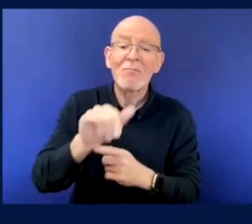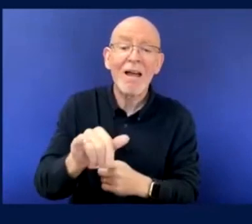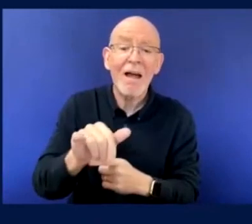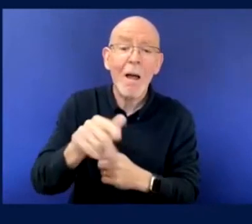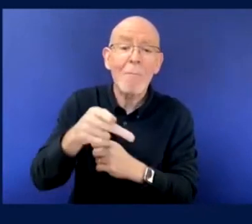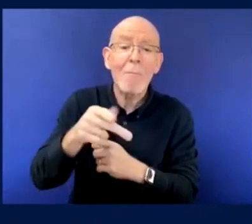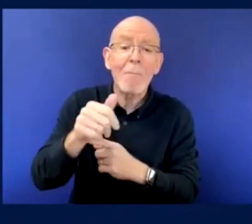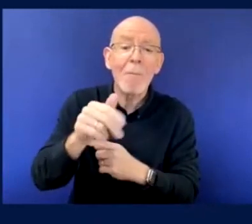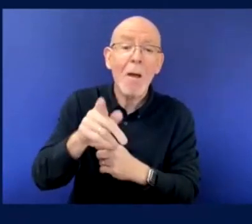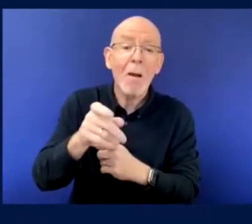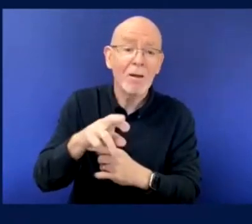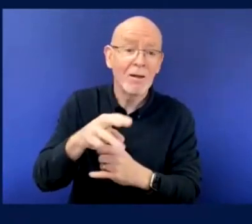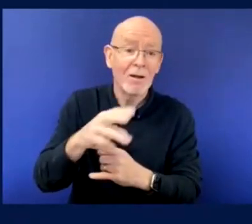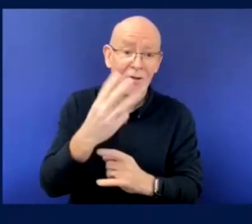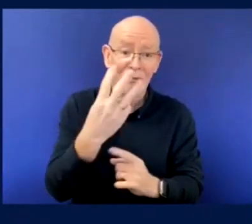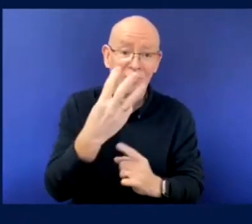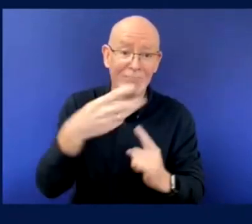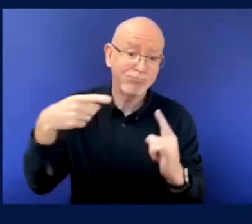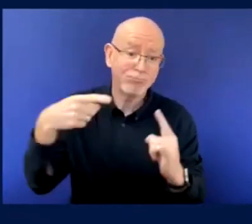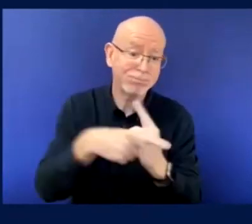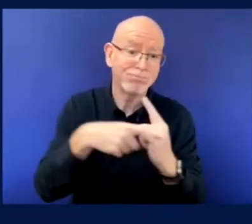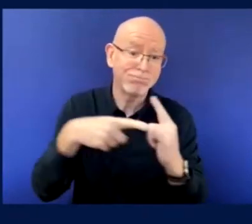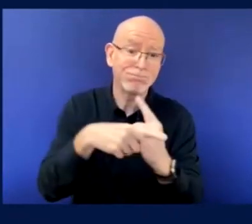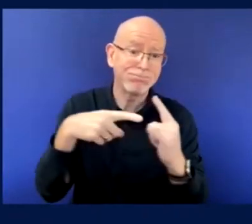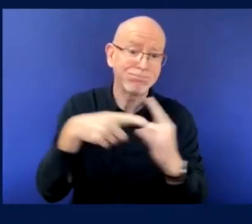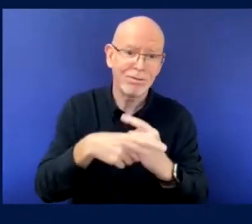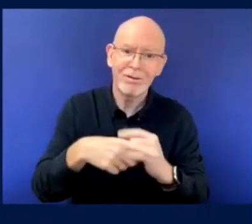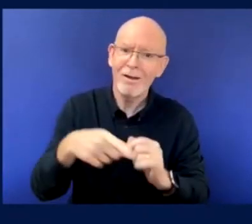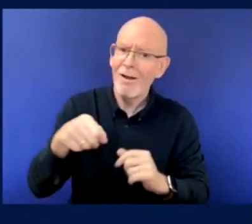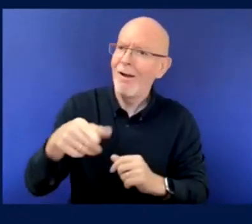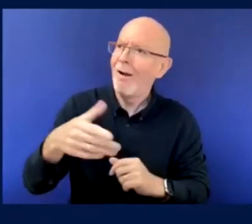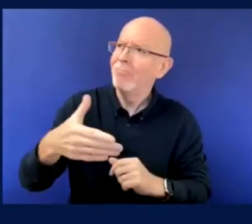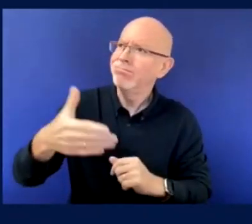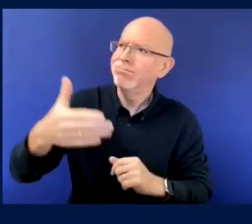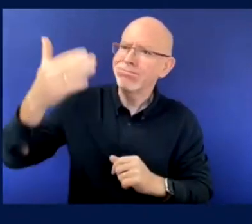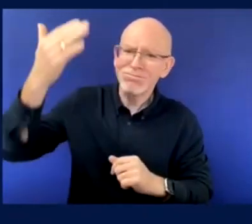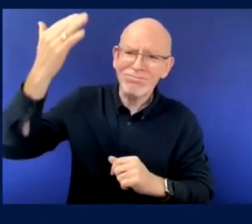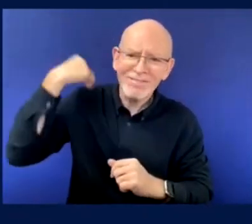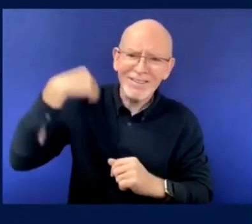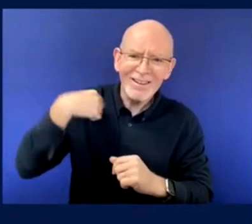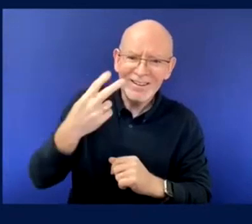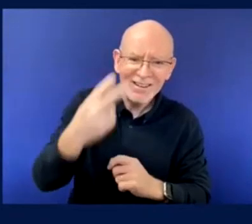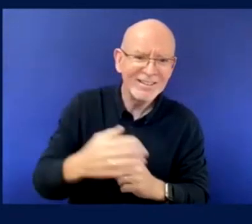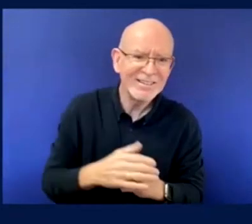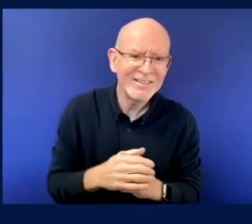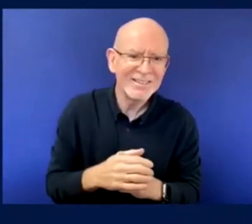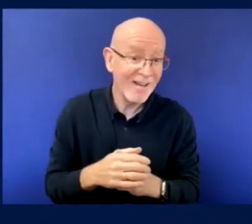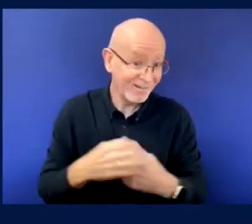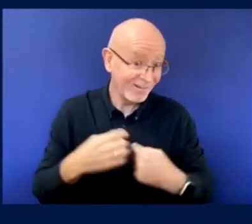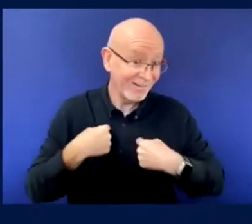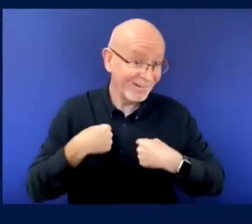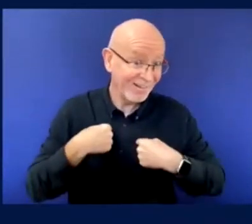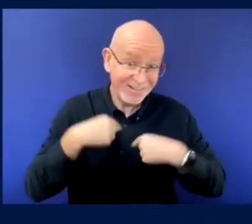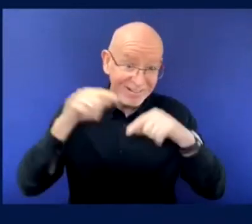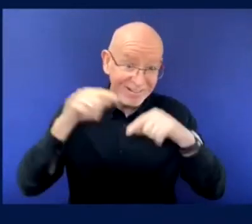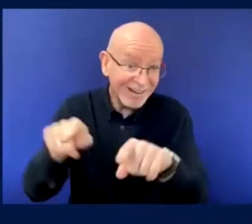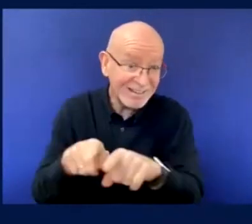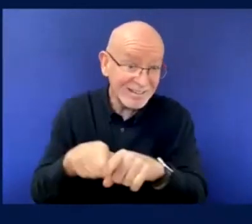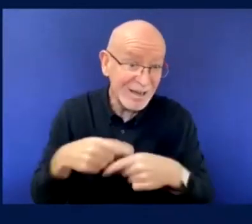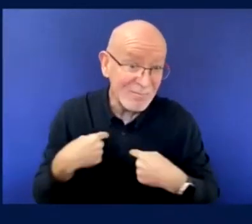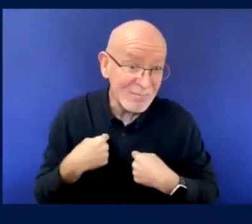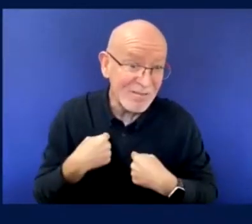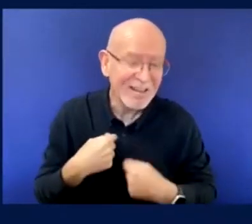Um, similar to what I, you know, we discussed with Ted, John and Elena. Um, what is it about that you enjoy